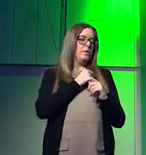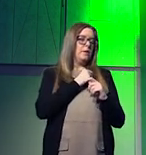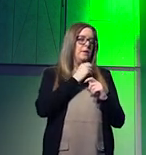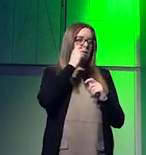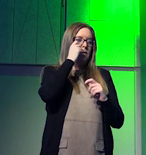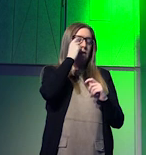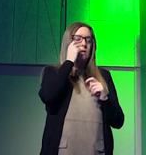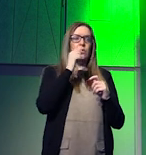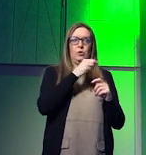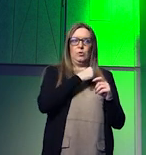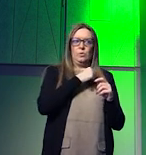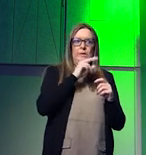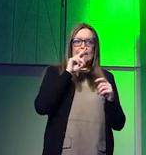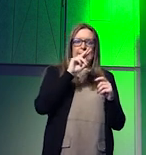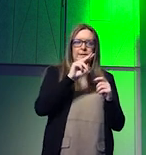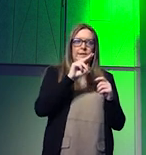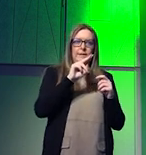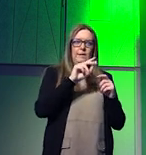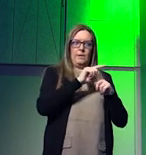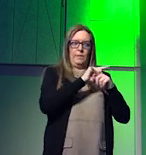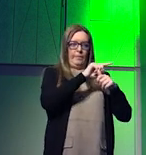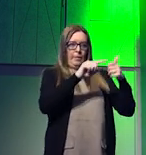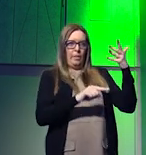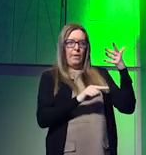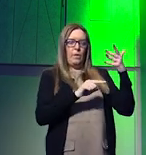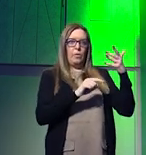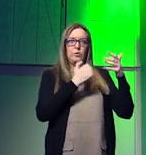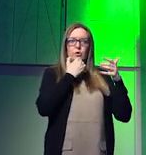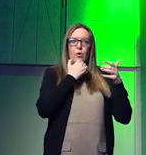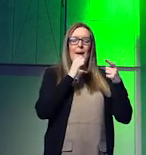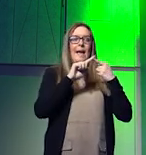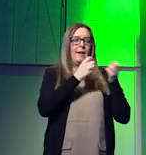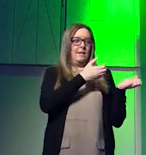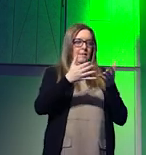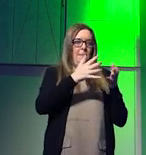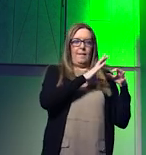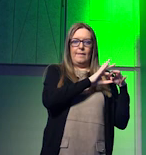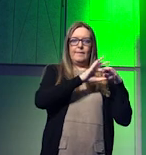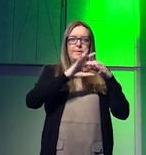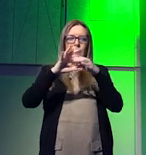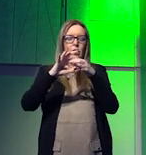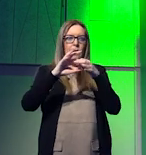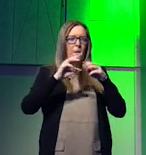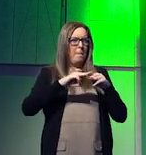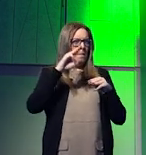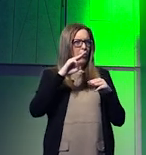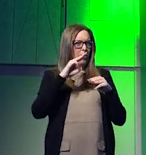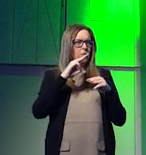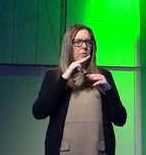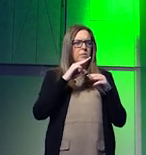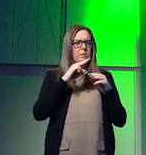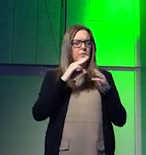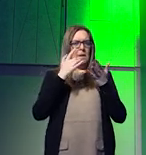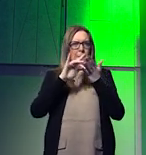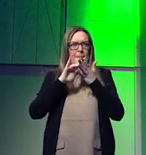the shocks that a number of supply chains are likely to experience more and more in the short to medium